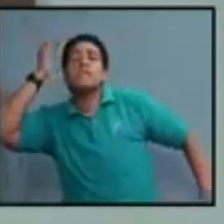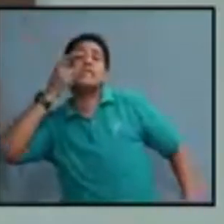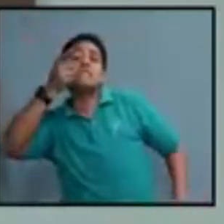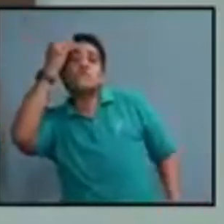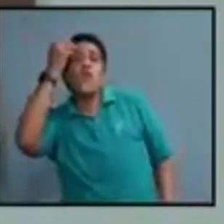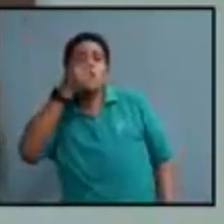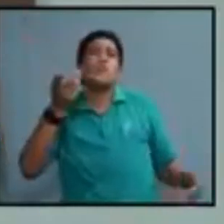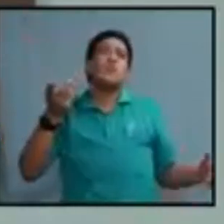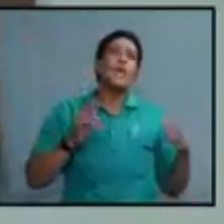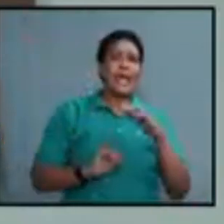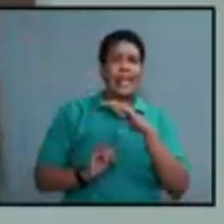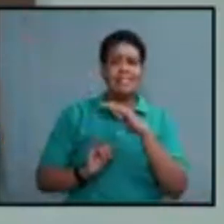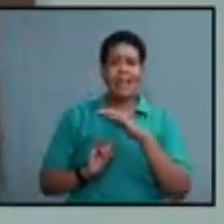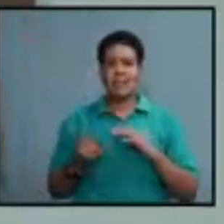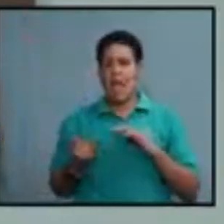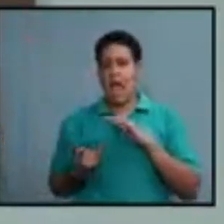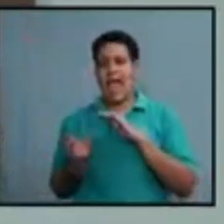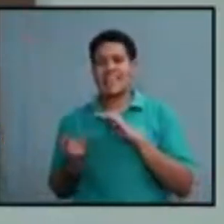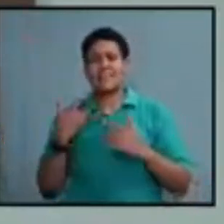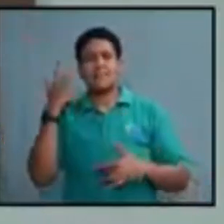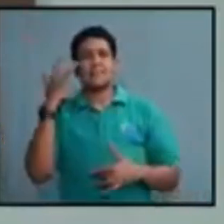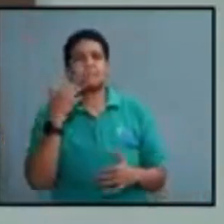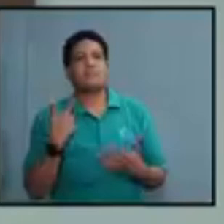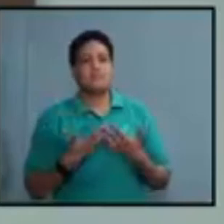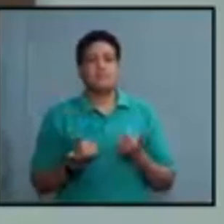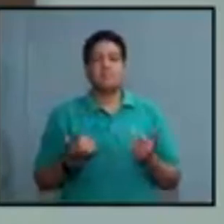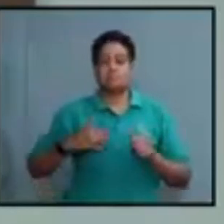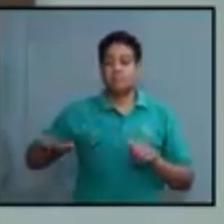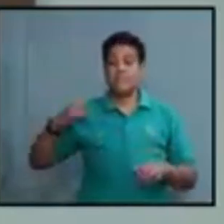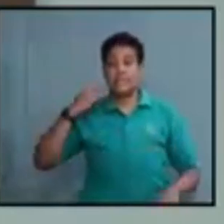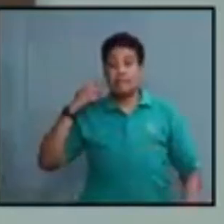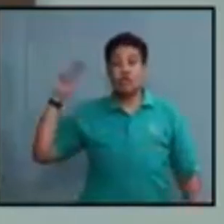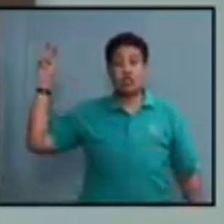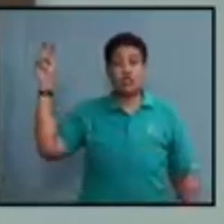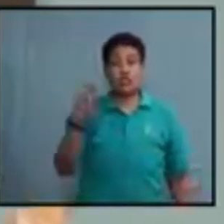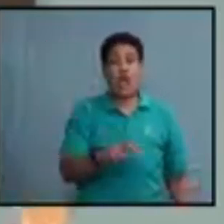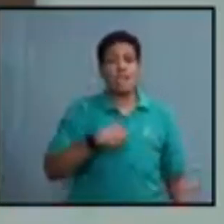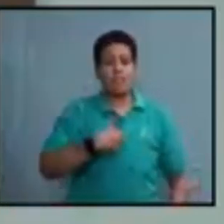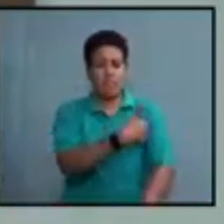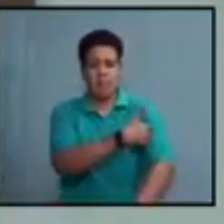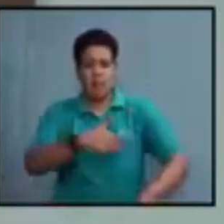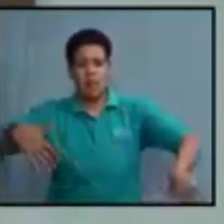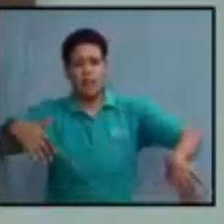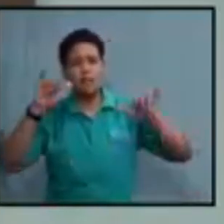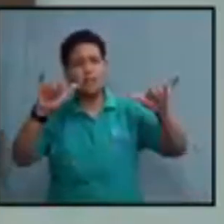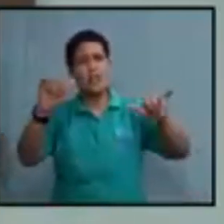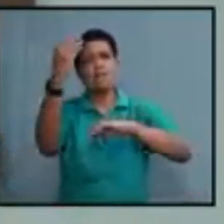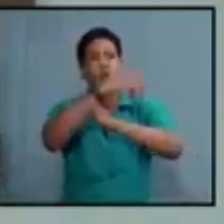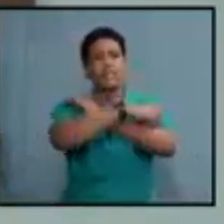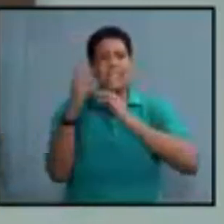infected, isolate. If you have traveled and you are not vaccinated, maintain the 14 days.